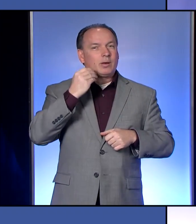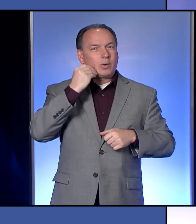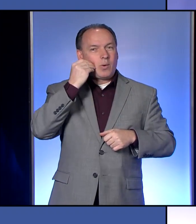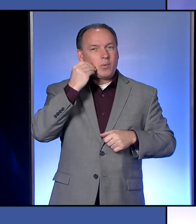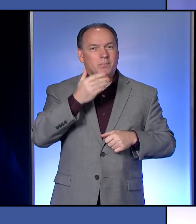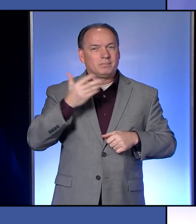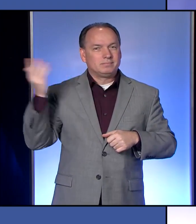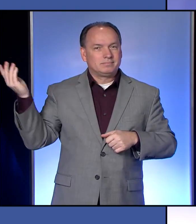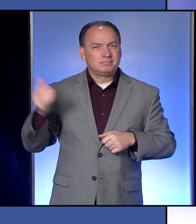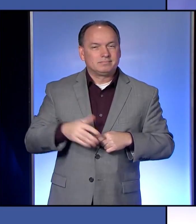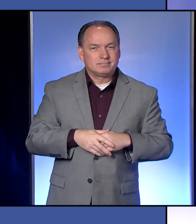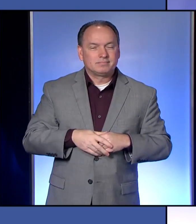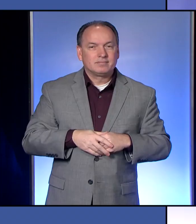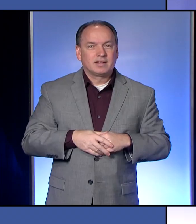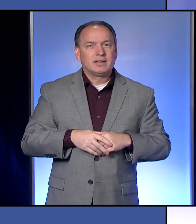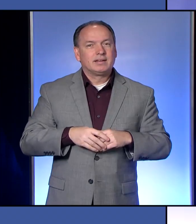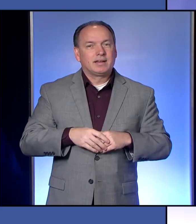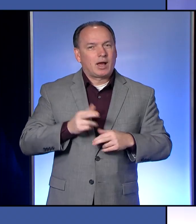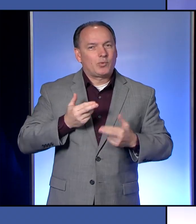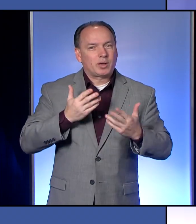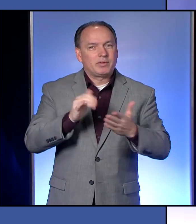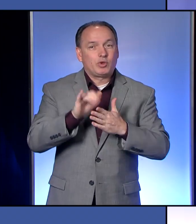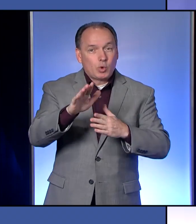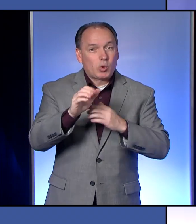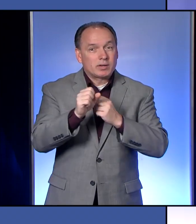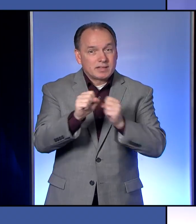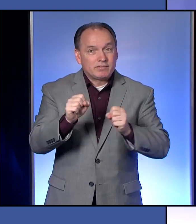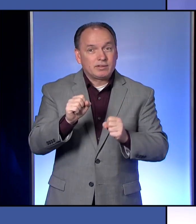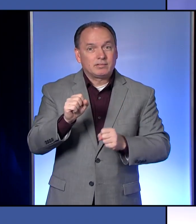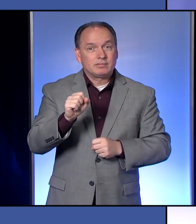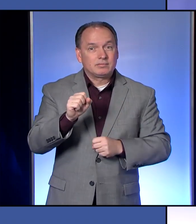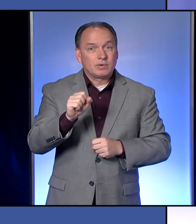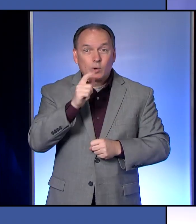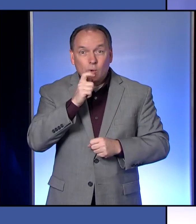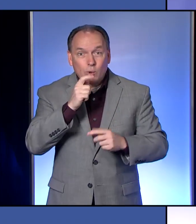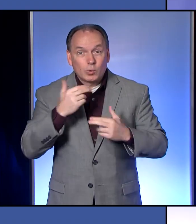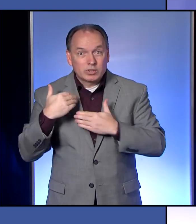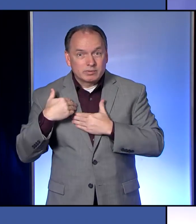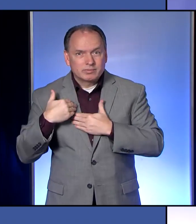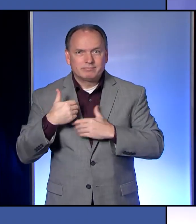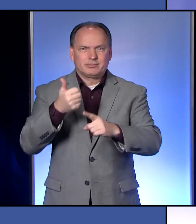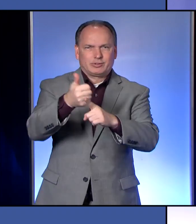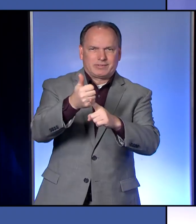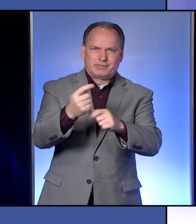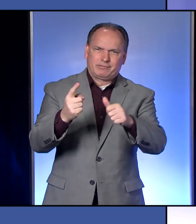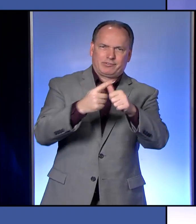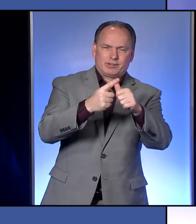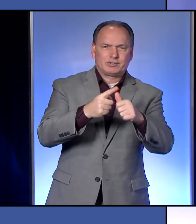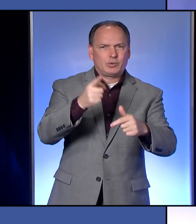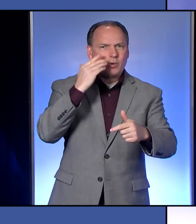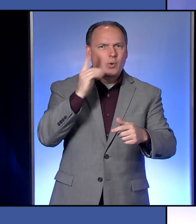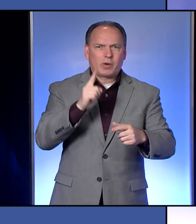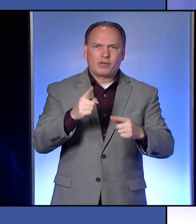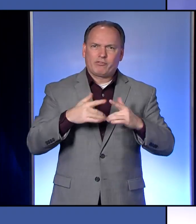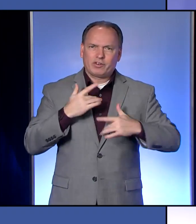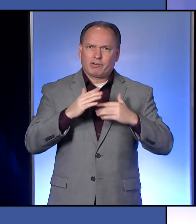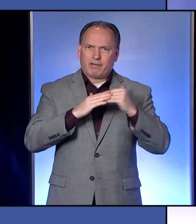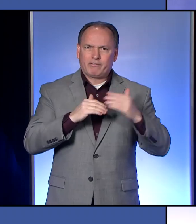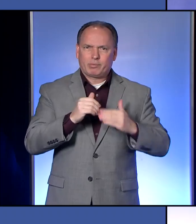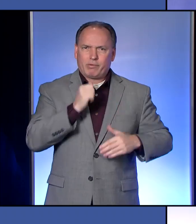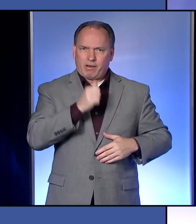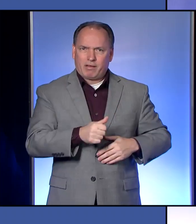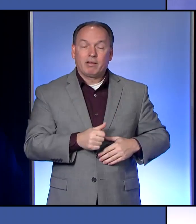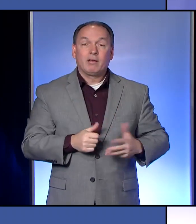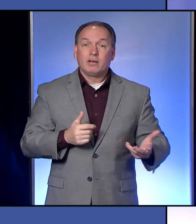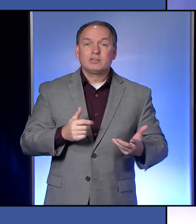anytime. You know, your safety is, is your responsibility first and you know how to, where you feel safe and where you don't. But we're going to try to make sure